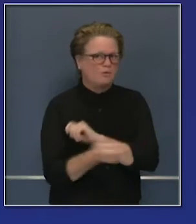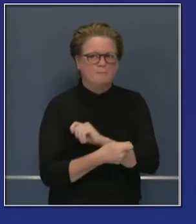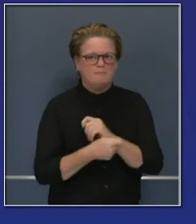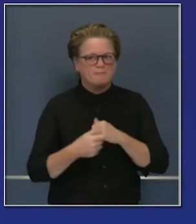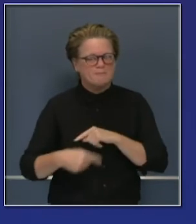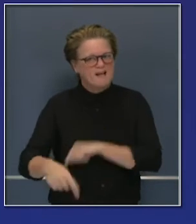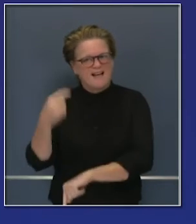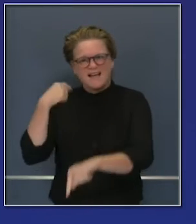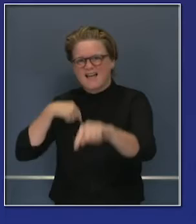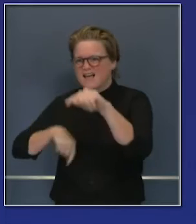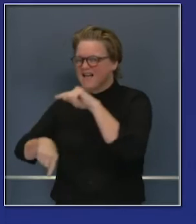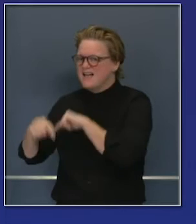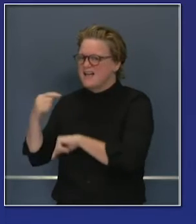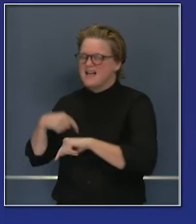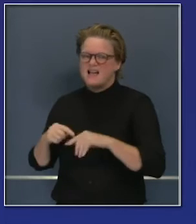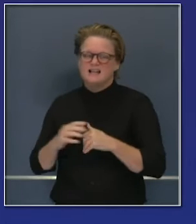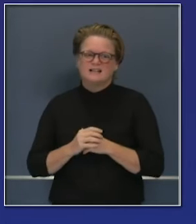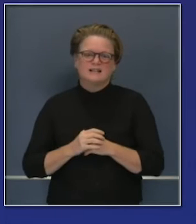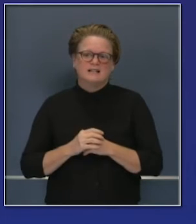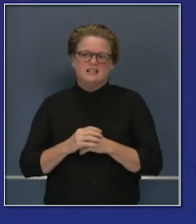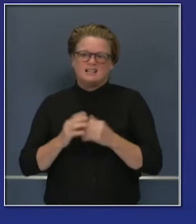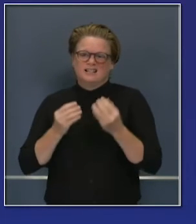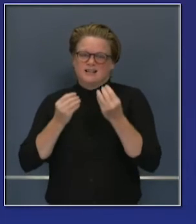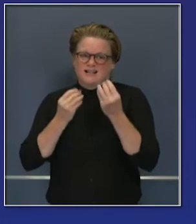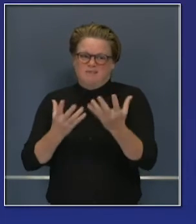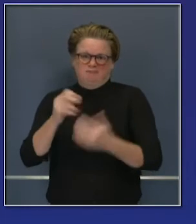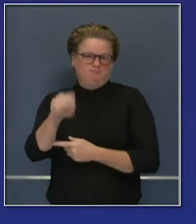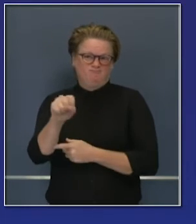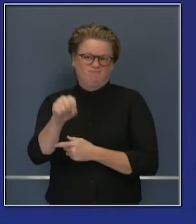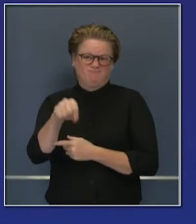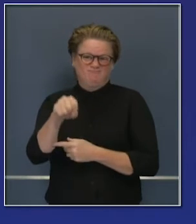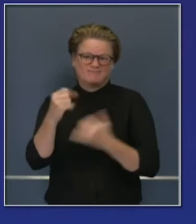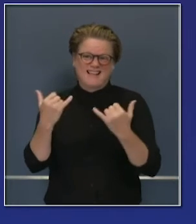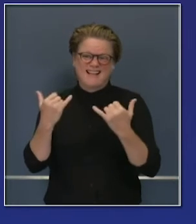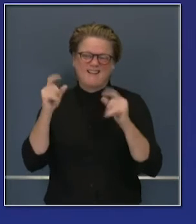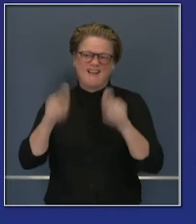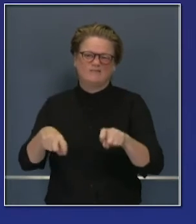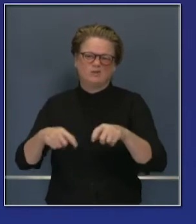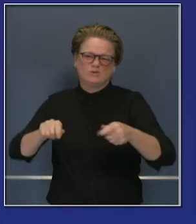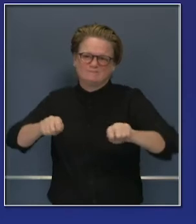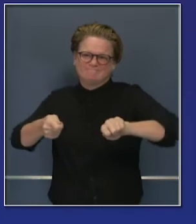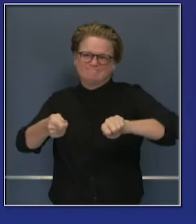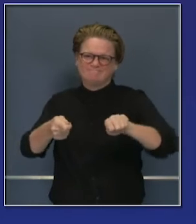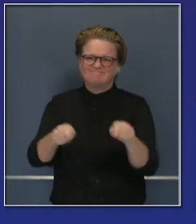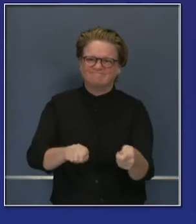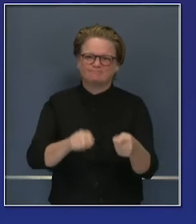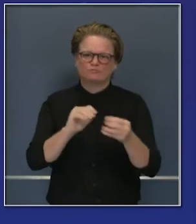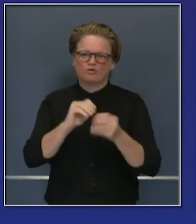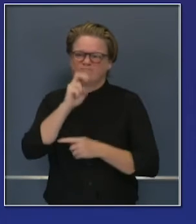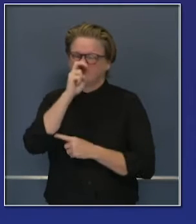in the, well, more restrictive direction. Let me specifically tell you what I mean today. Forty counties now